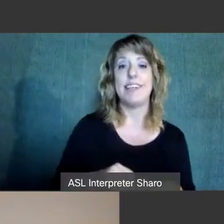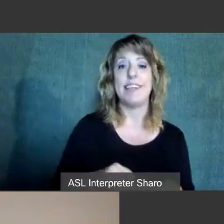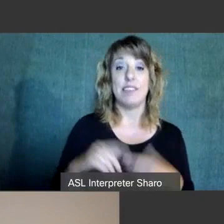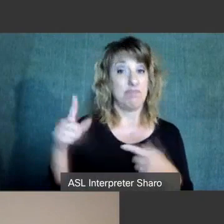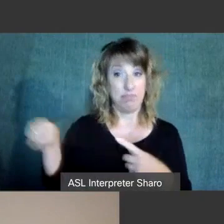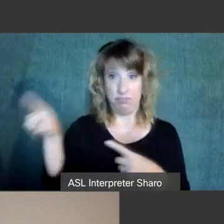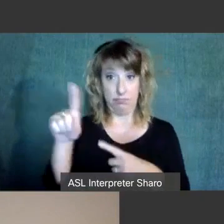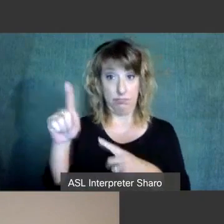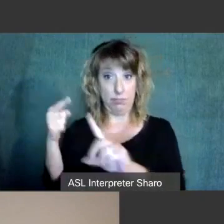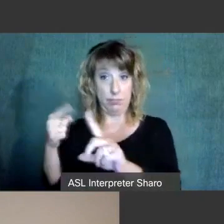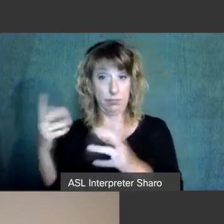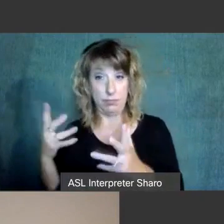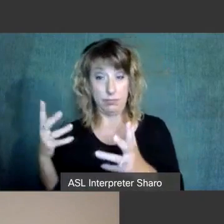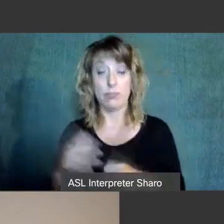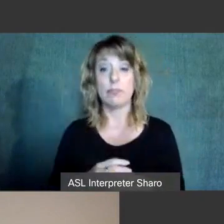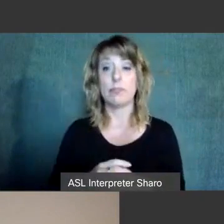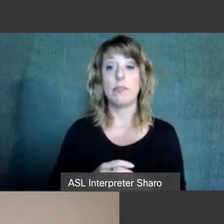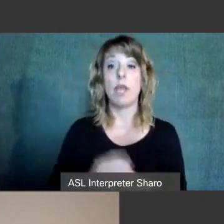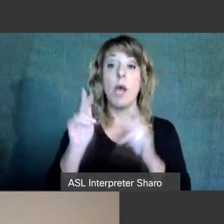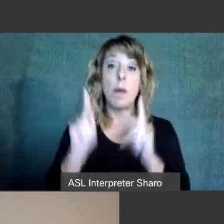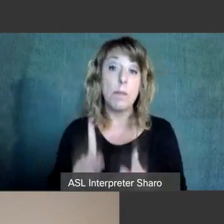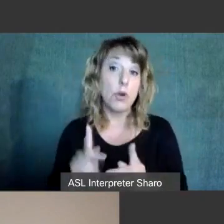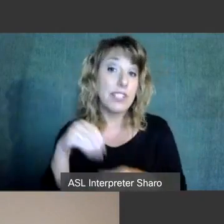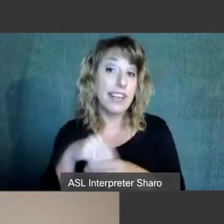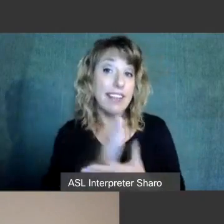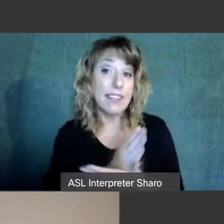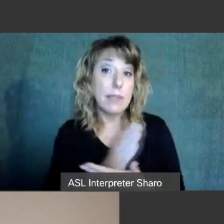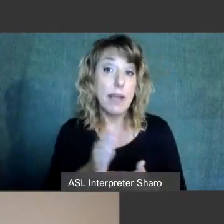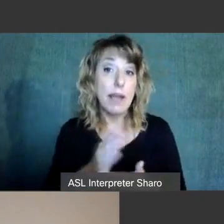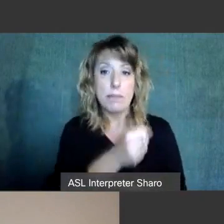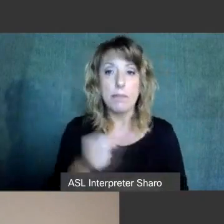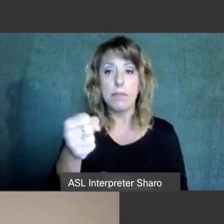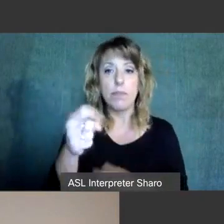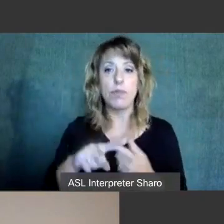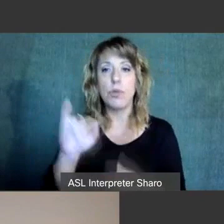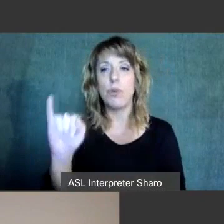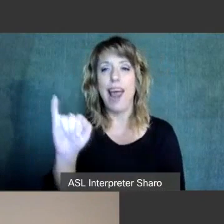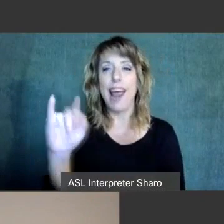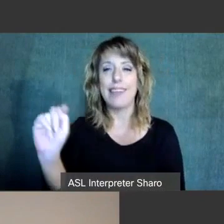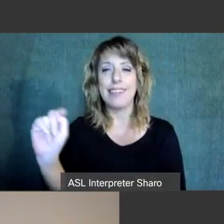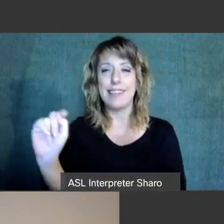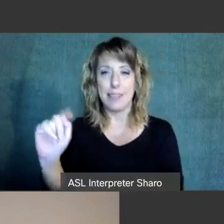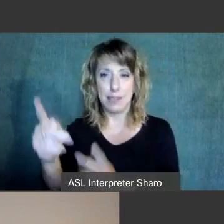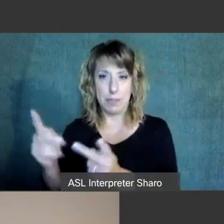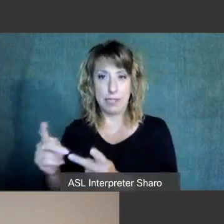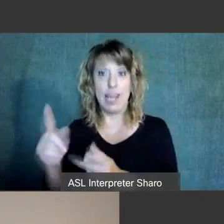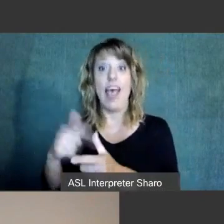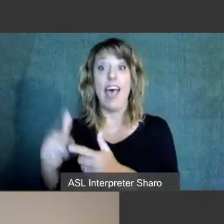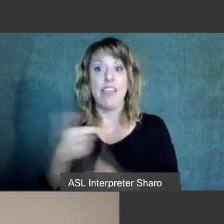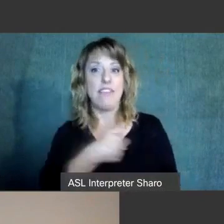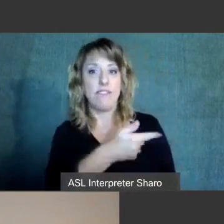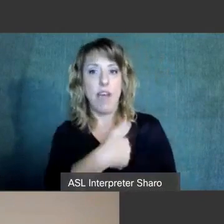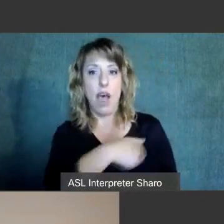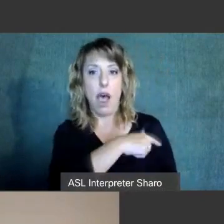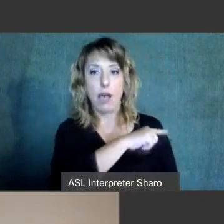place persons on the spectrum into IT positions. They invite us in then to do